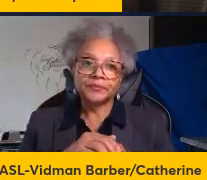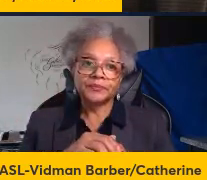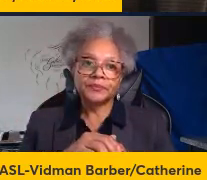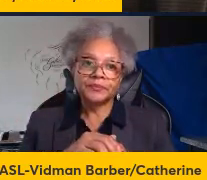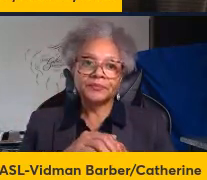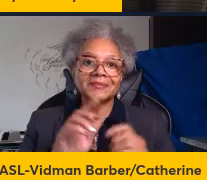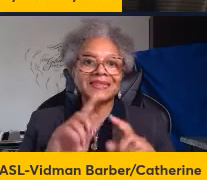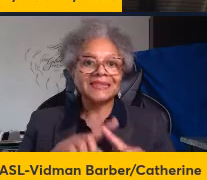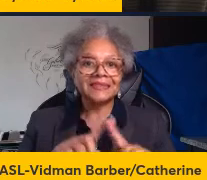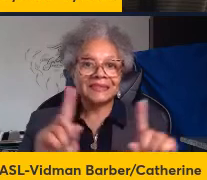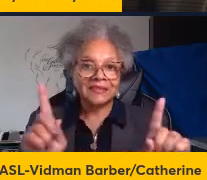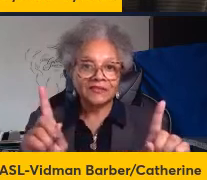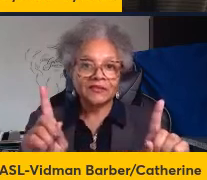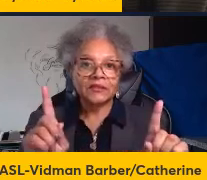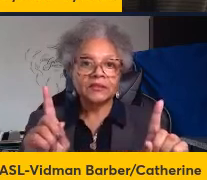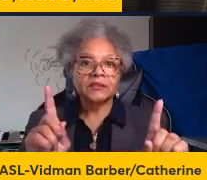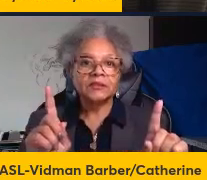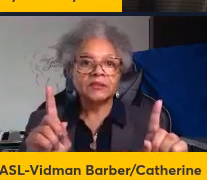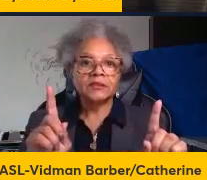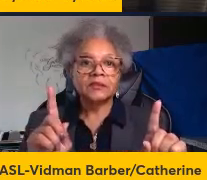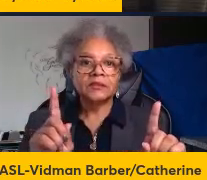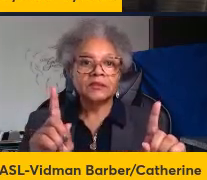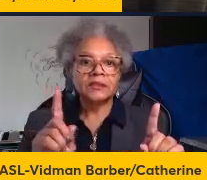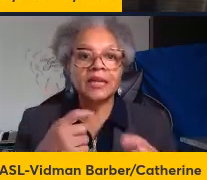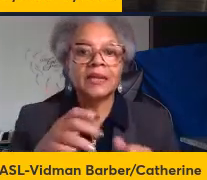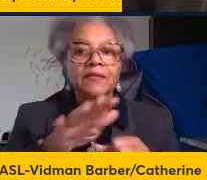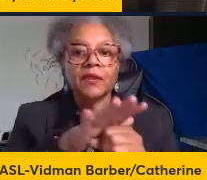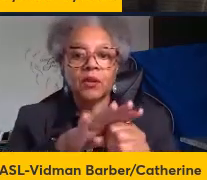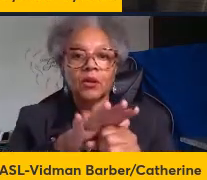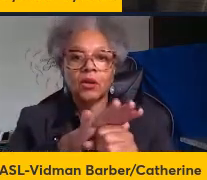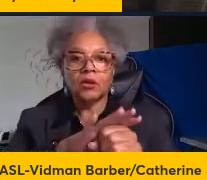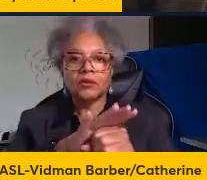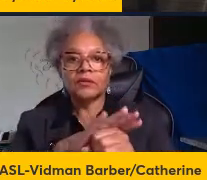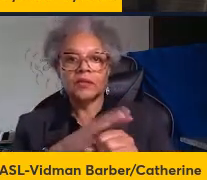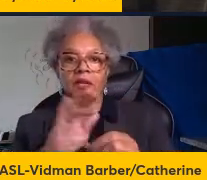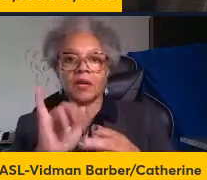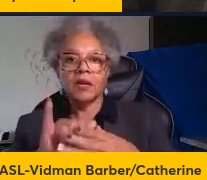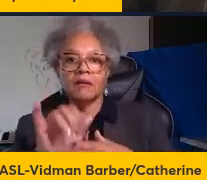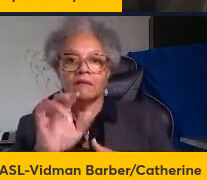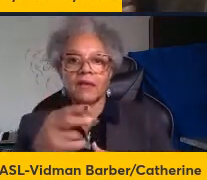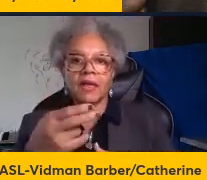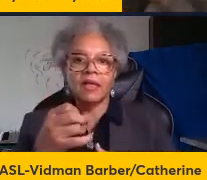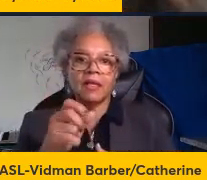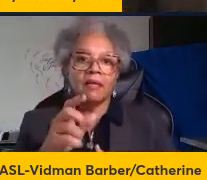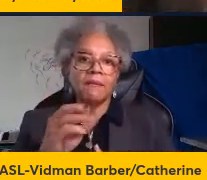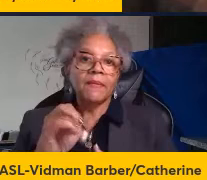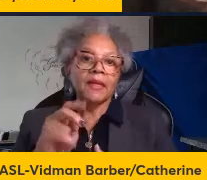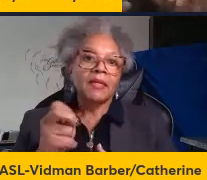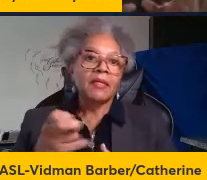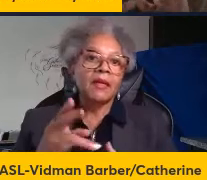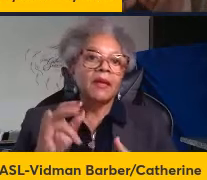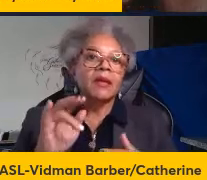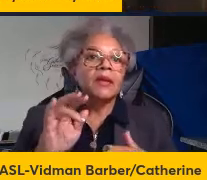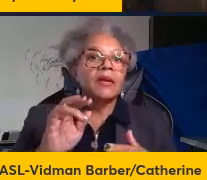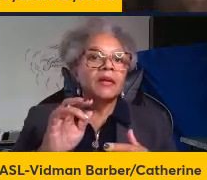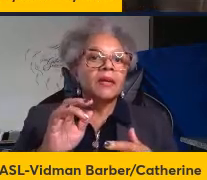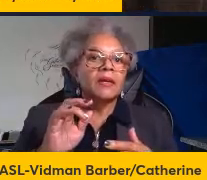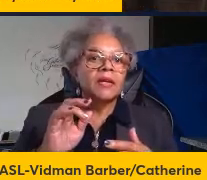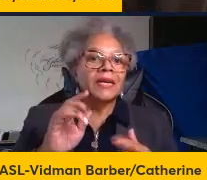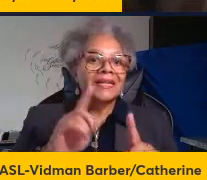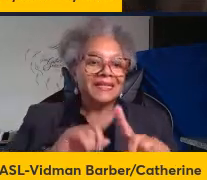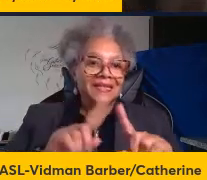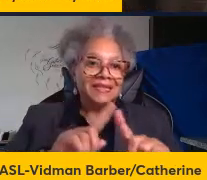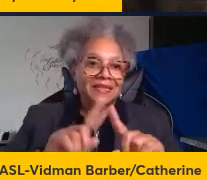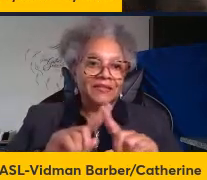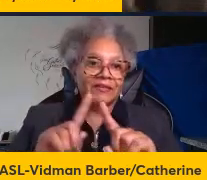difference or in the location of where helmet infection so there's indeed like very differences